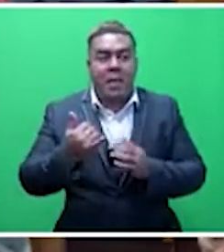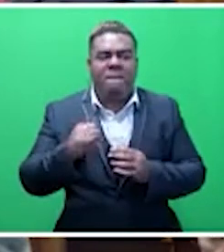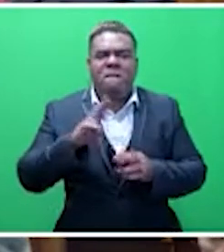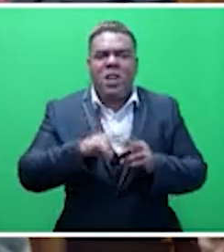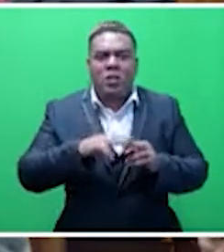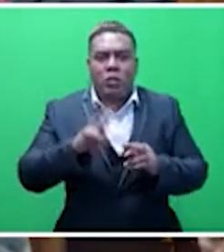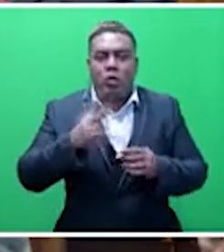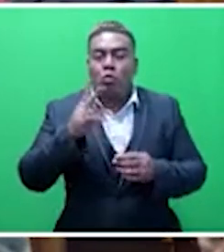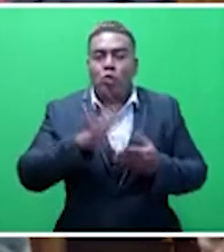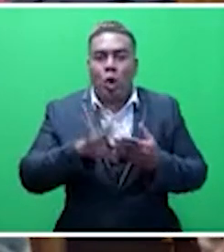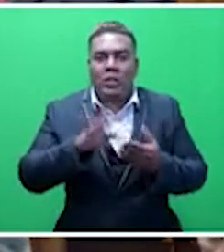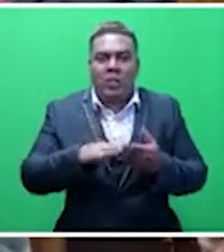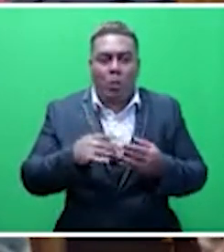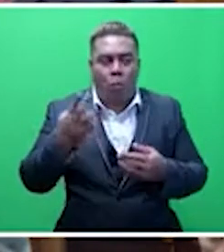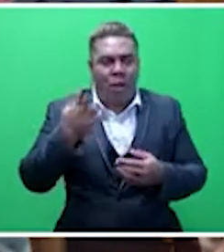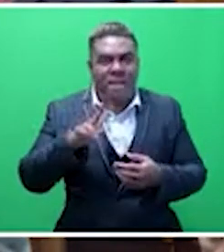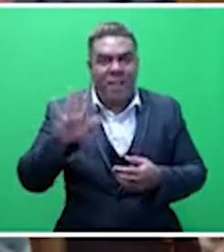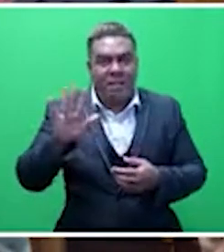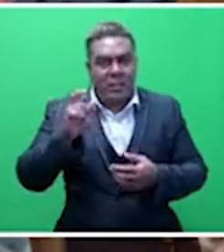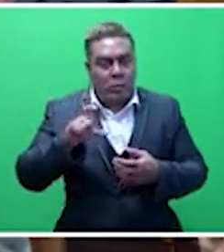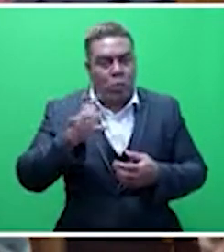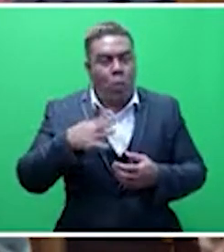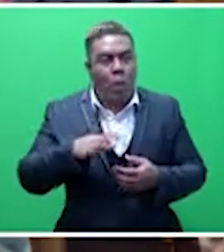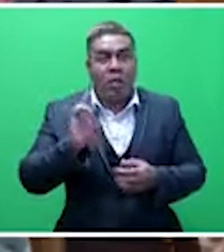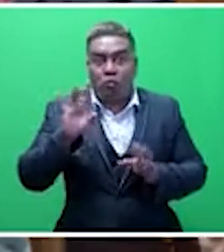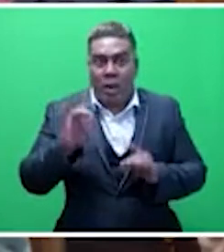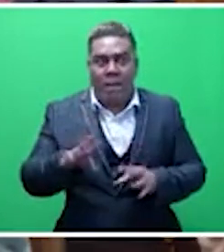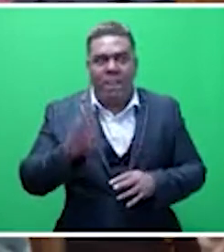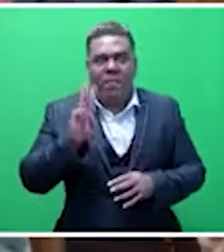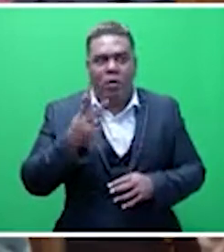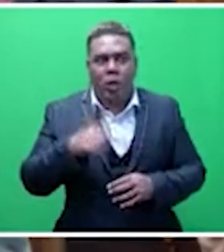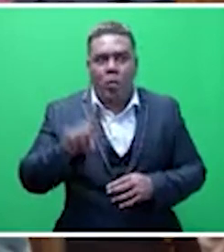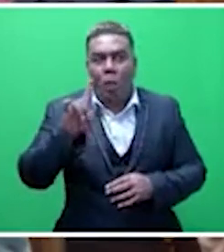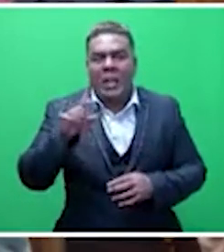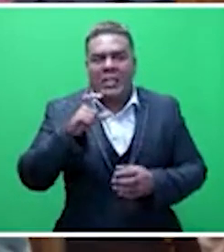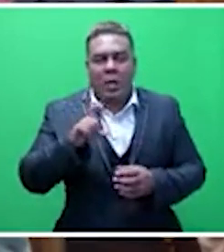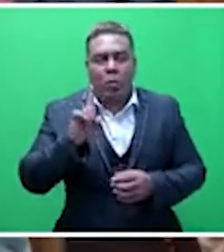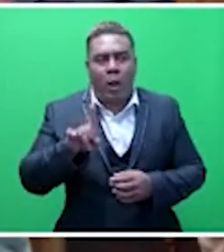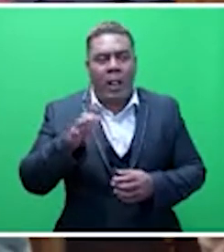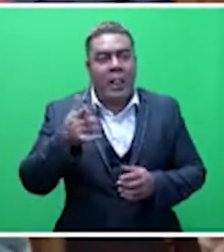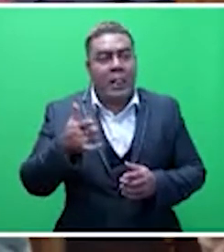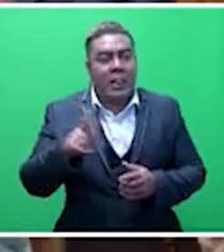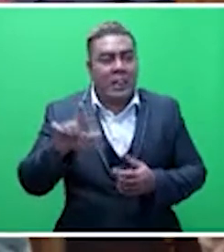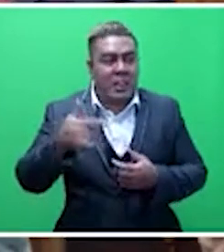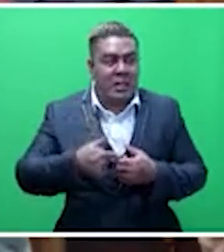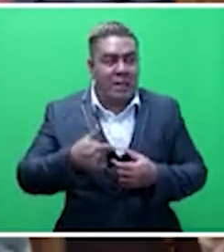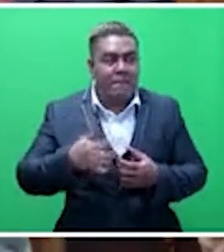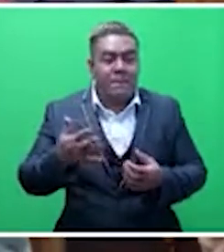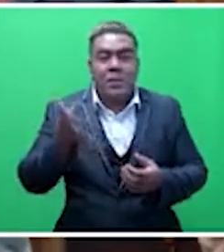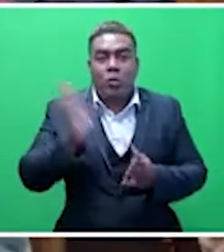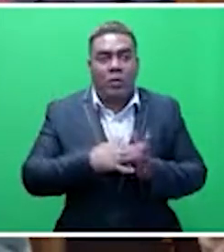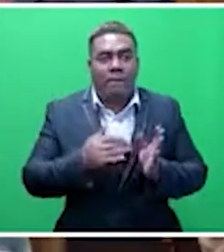was $2.85 a litre. Australia, $3.01 a litre. New Zealand, $3